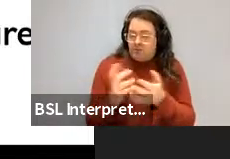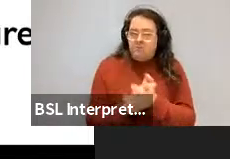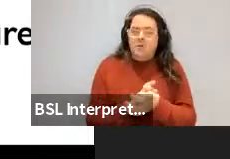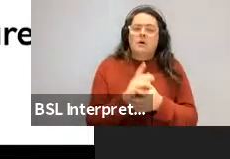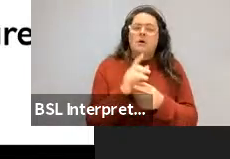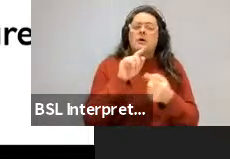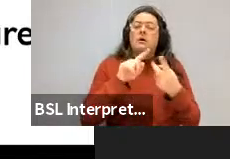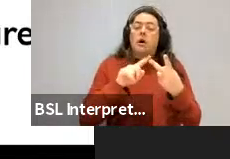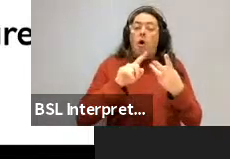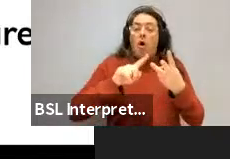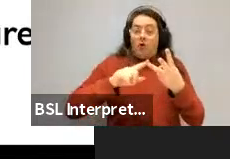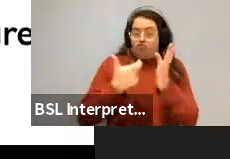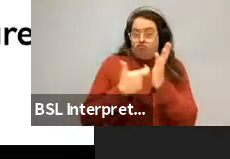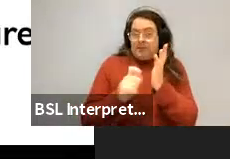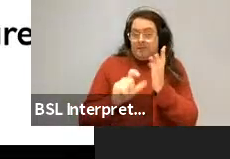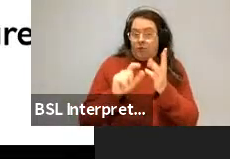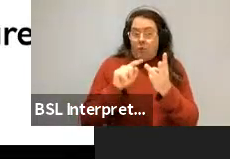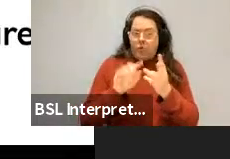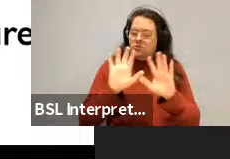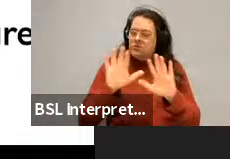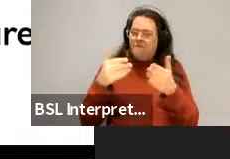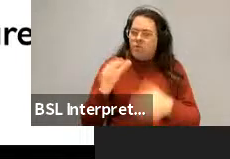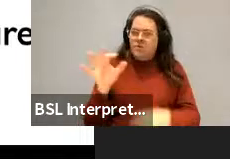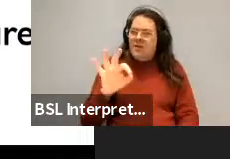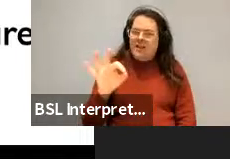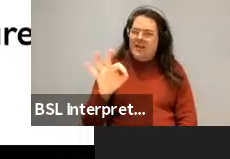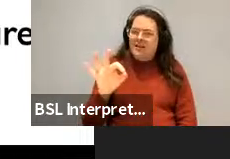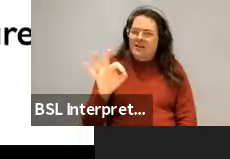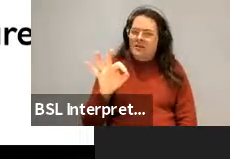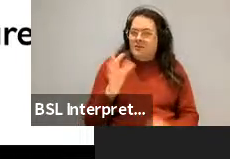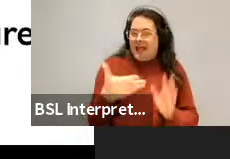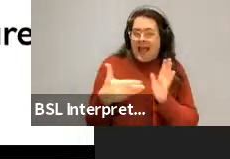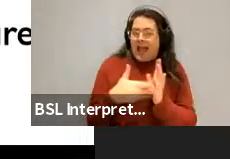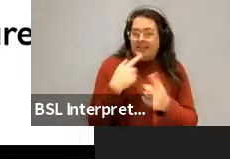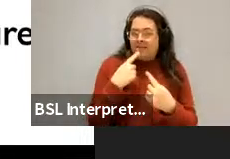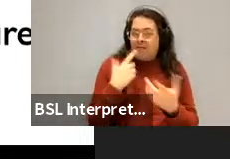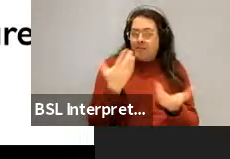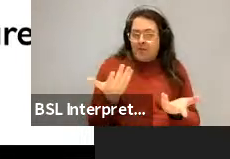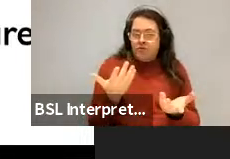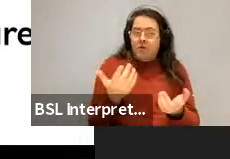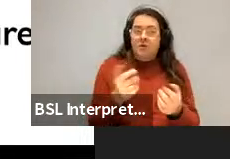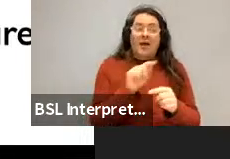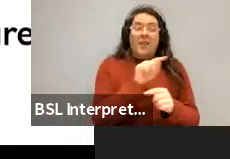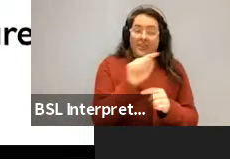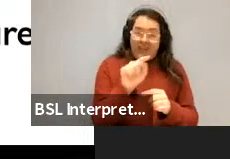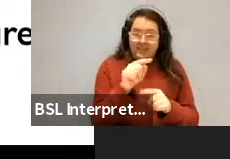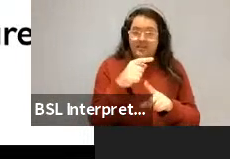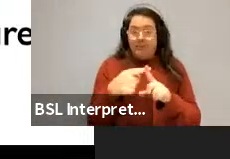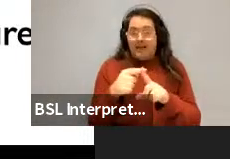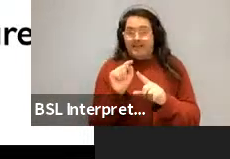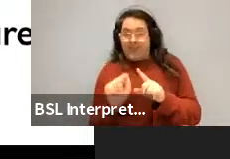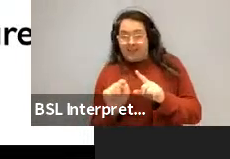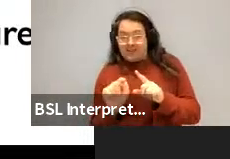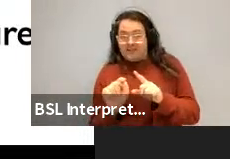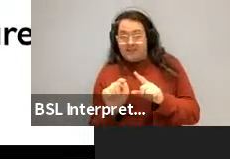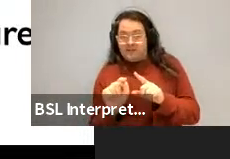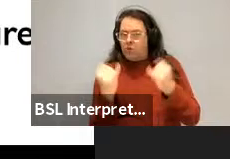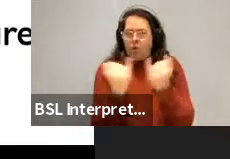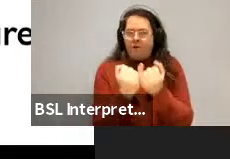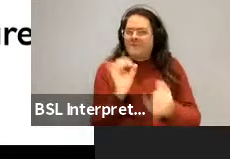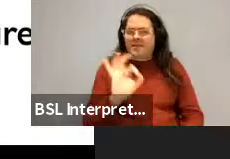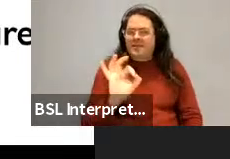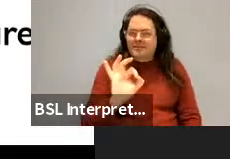where we don't have a focal meaning, the meaning of relative clauses to add property P of X to the meaning of the head noun. So we get no conflict here.